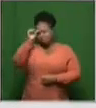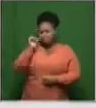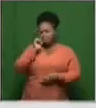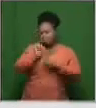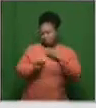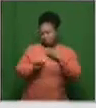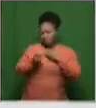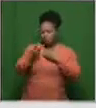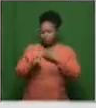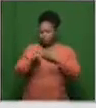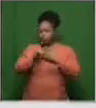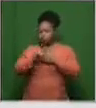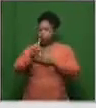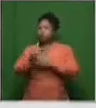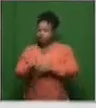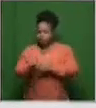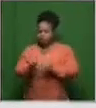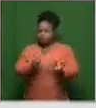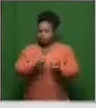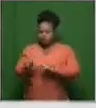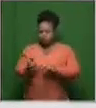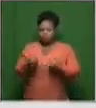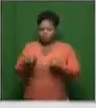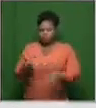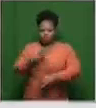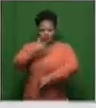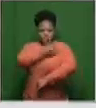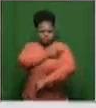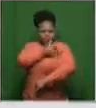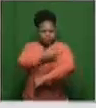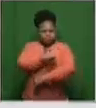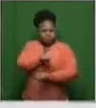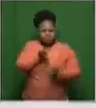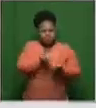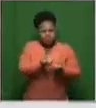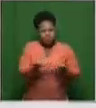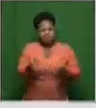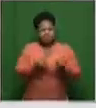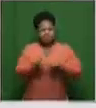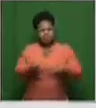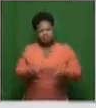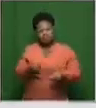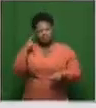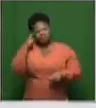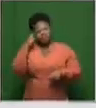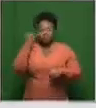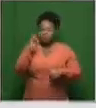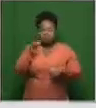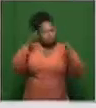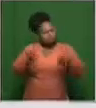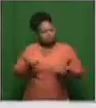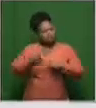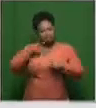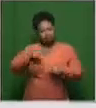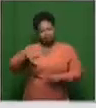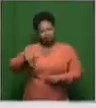2021, starting somewhere there. But these are obviously all tentative dates, depending on